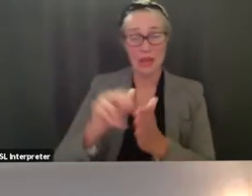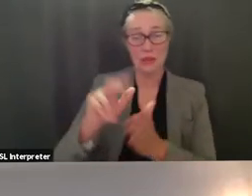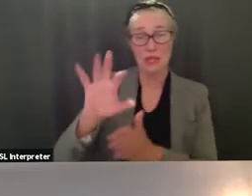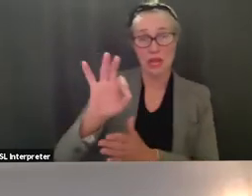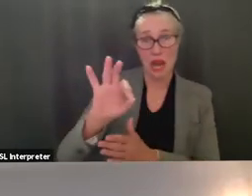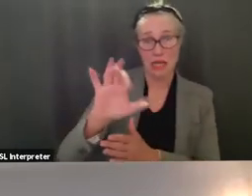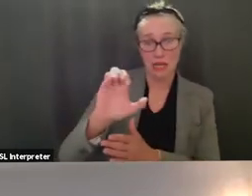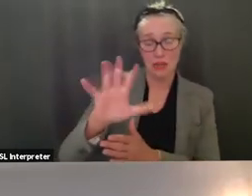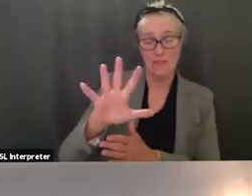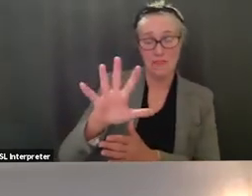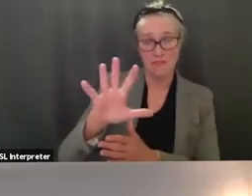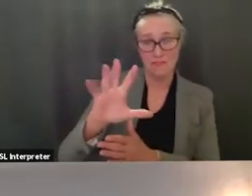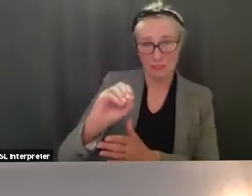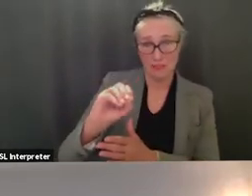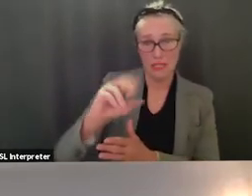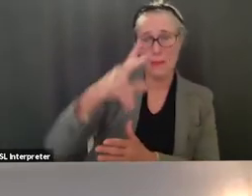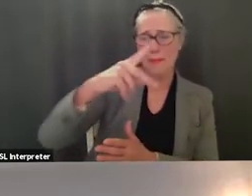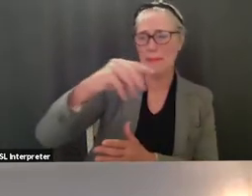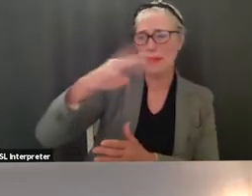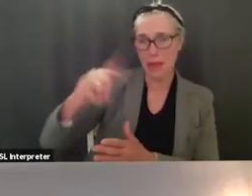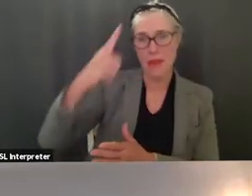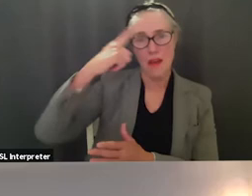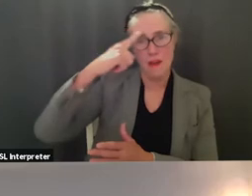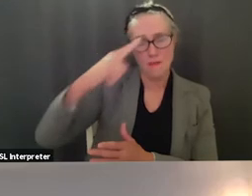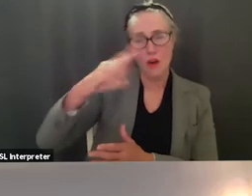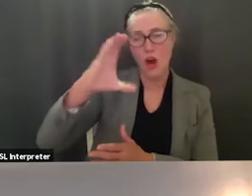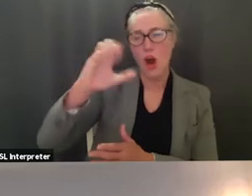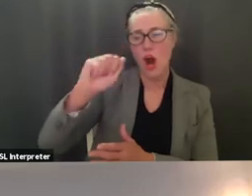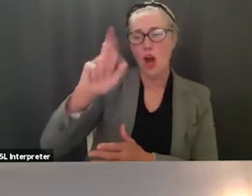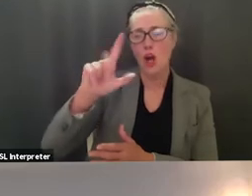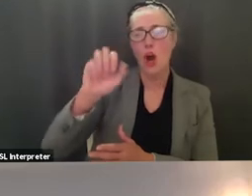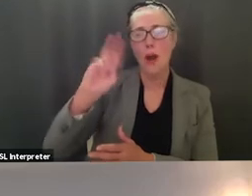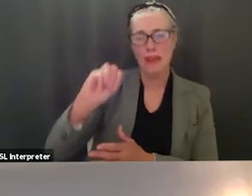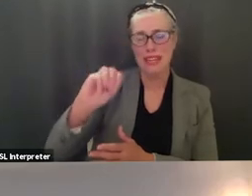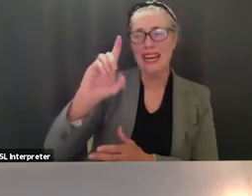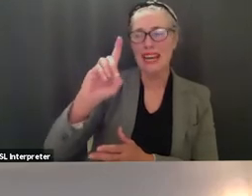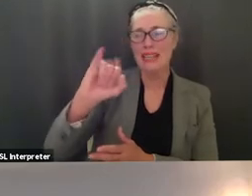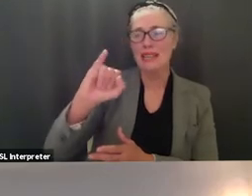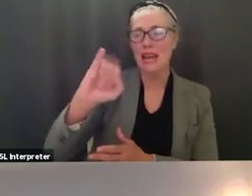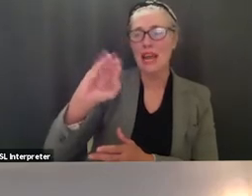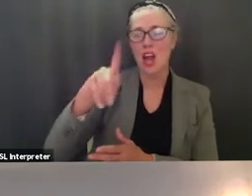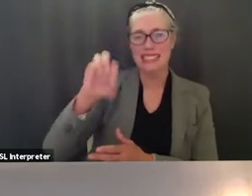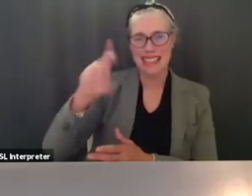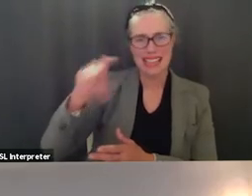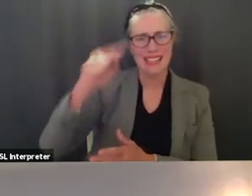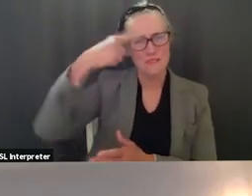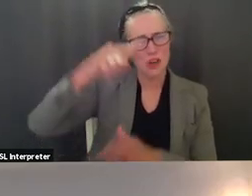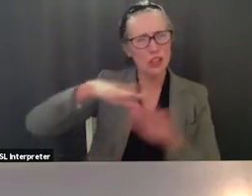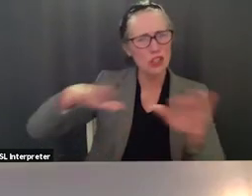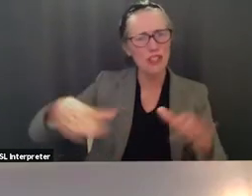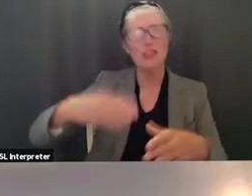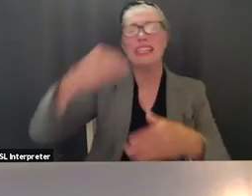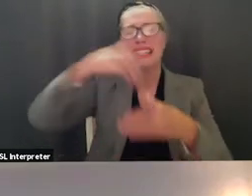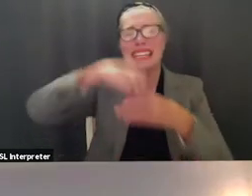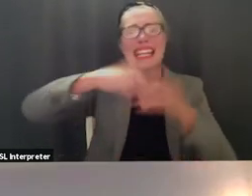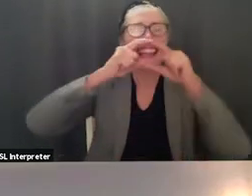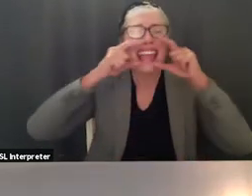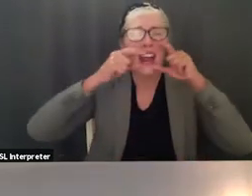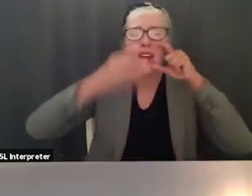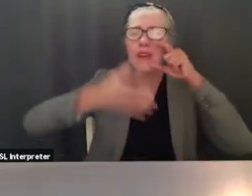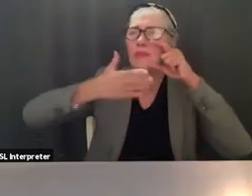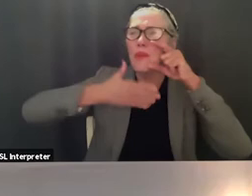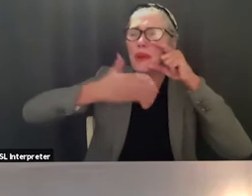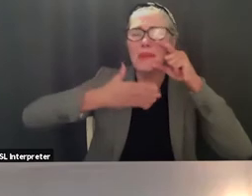ppm of carbon dioxide in the inhaled air of children wearing masks which is over six times